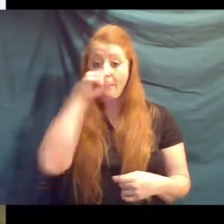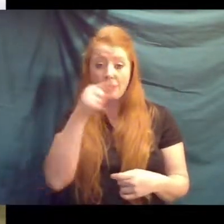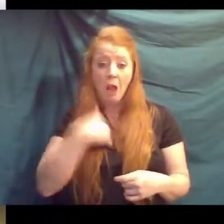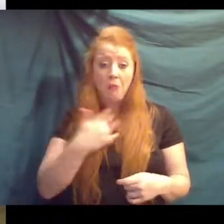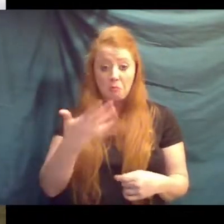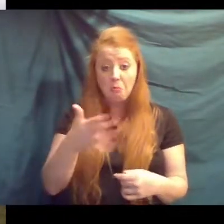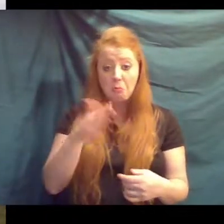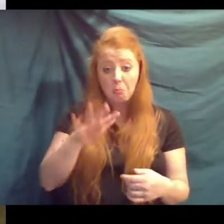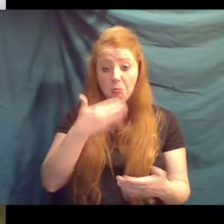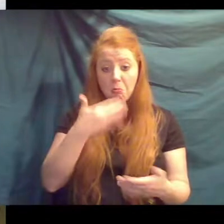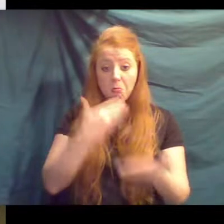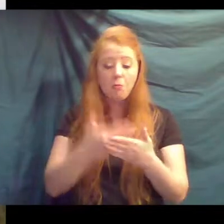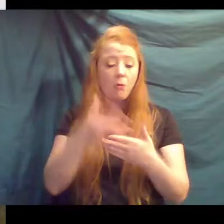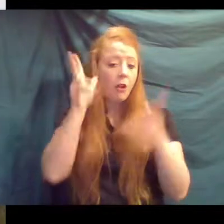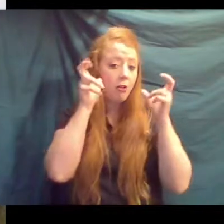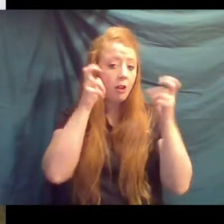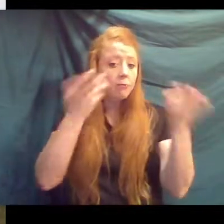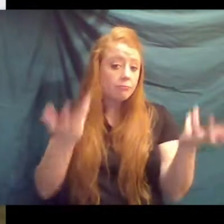have pretty good hearing.